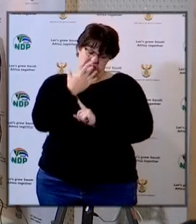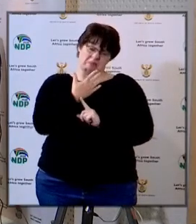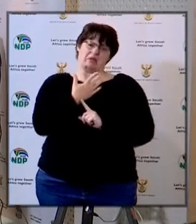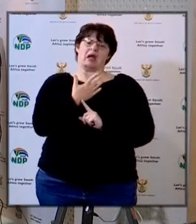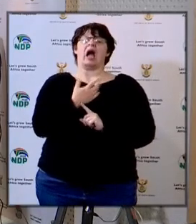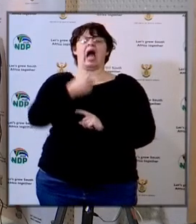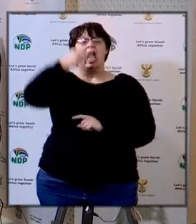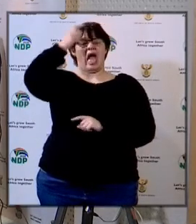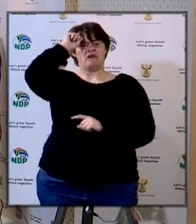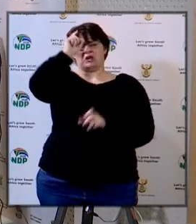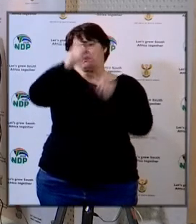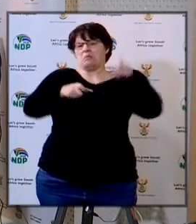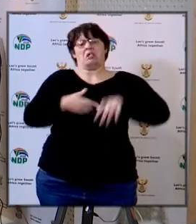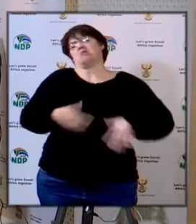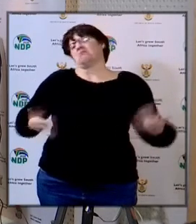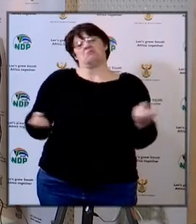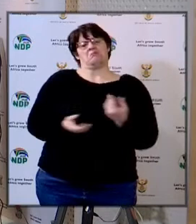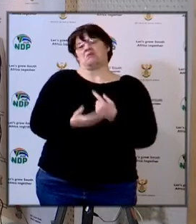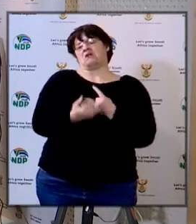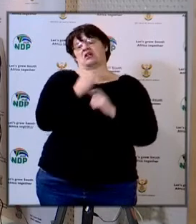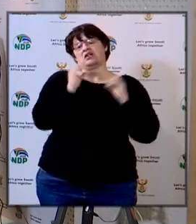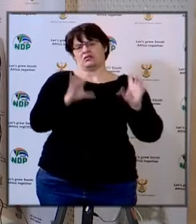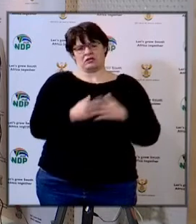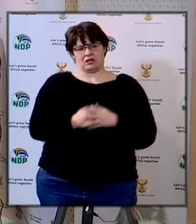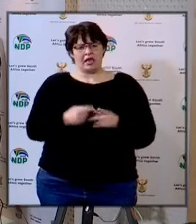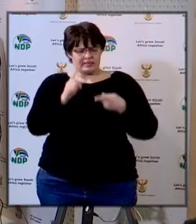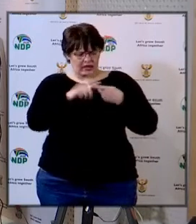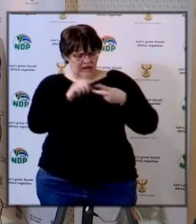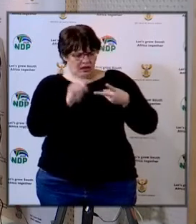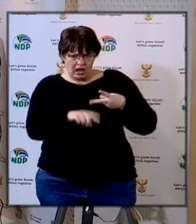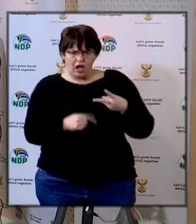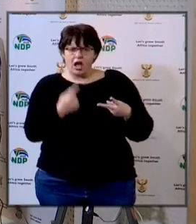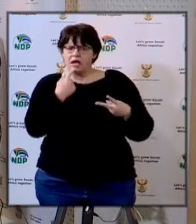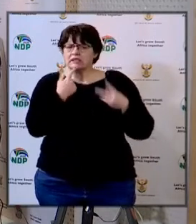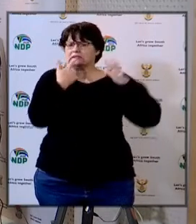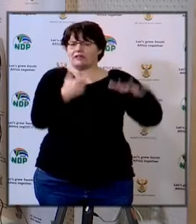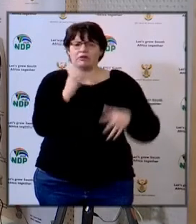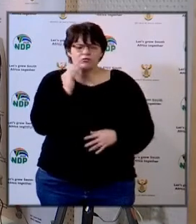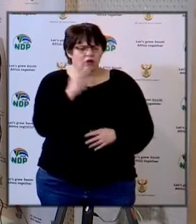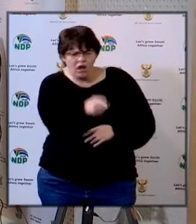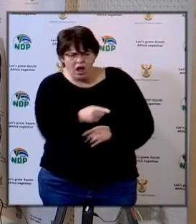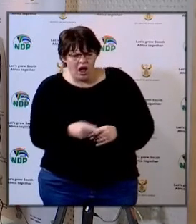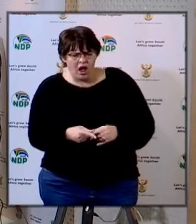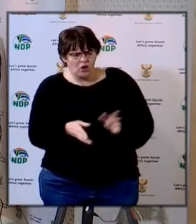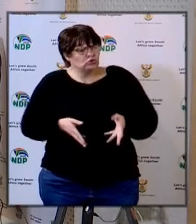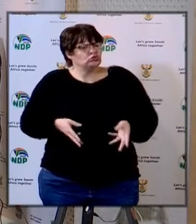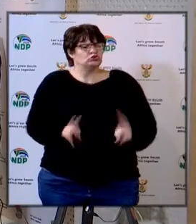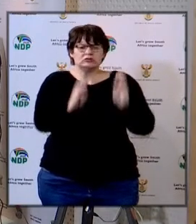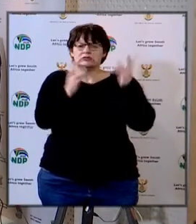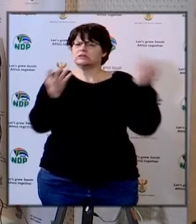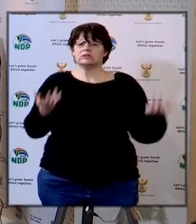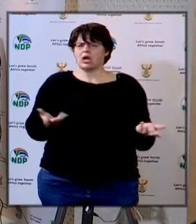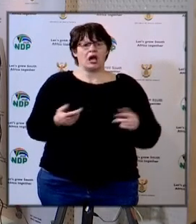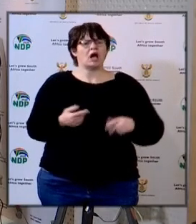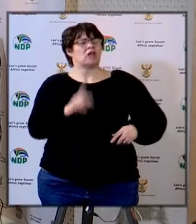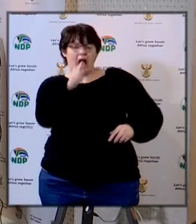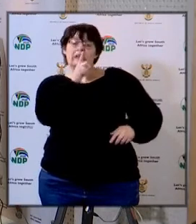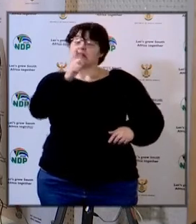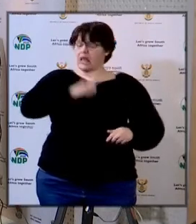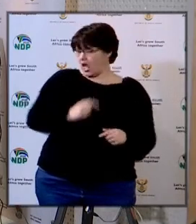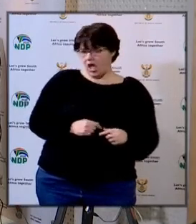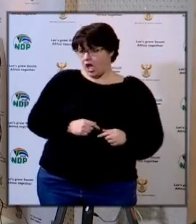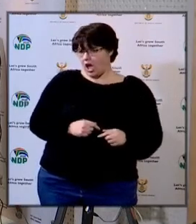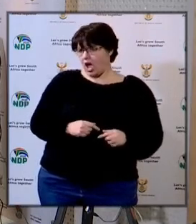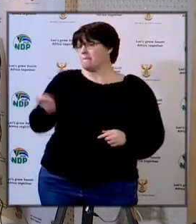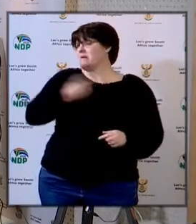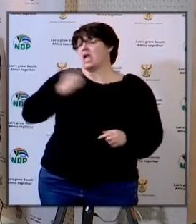affect Africans so that's it and there's a 7 year old I spoke to and I said why are you in the streets in Danone and he said